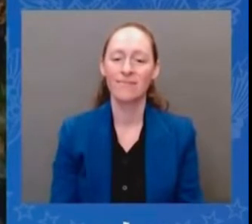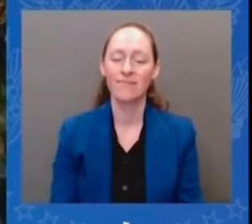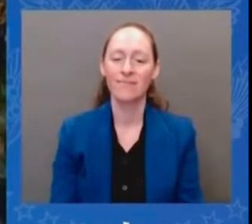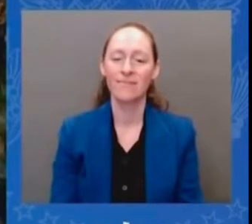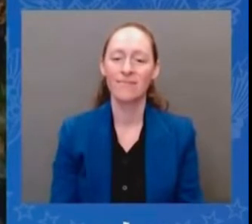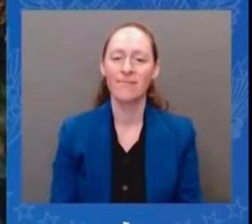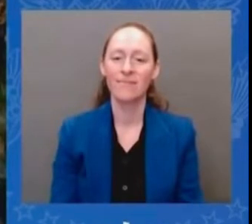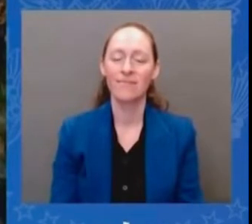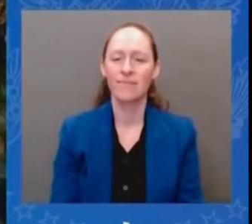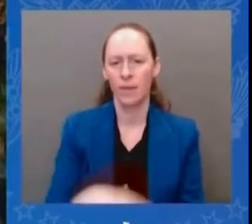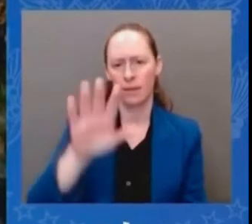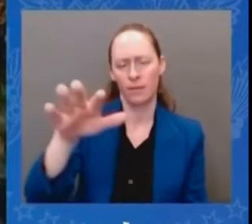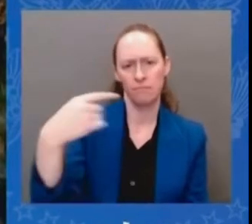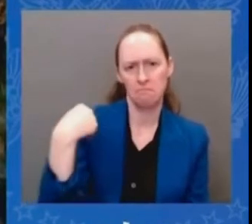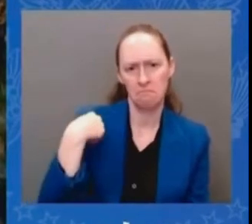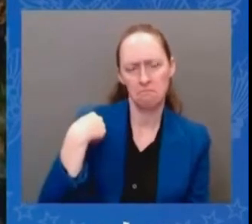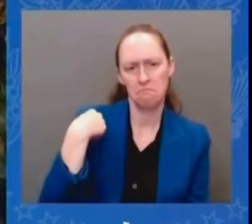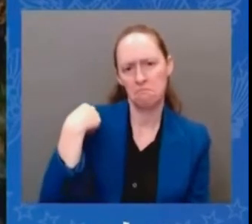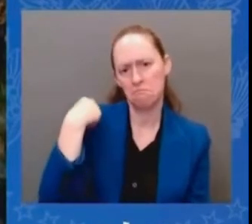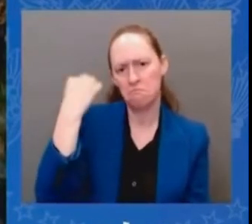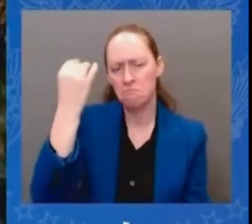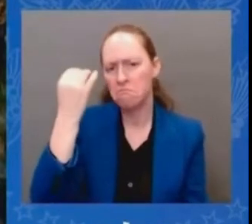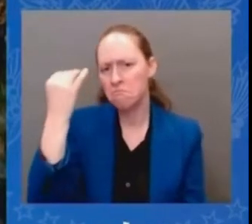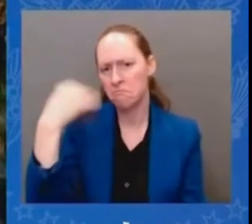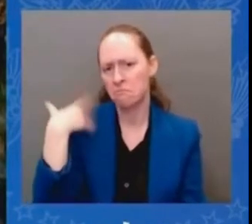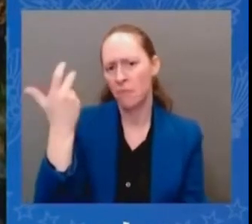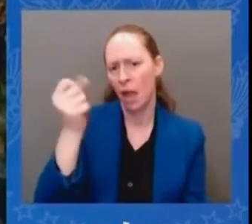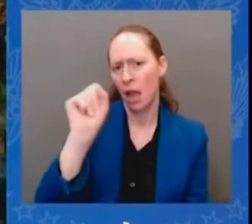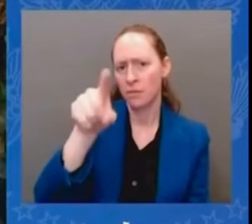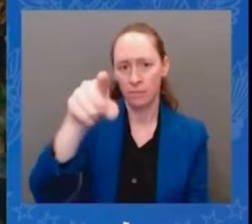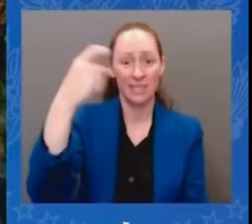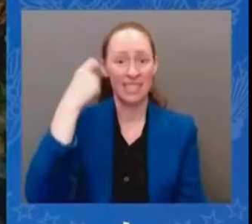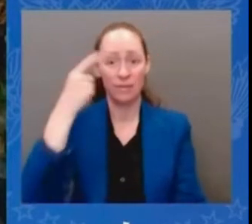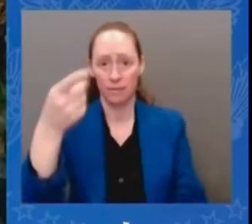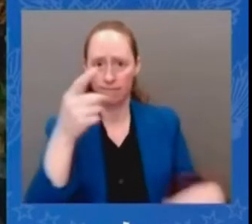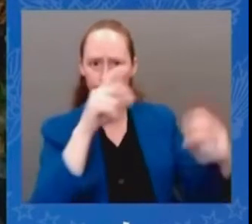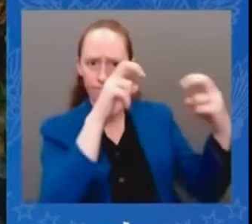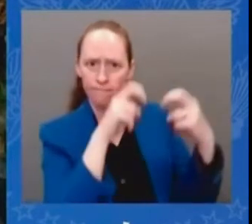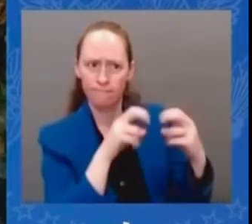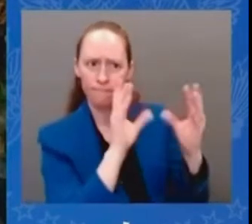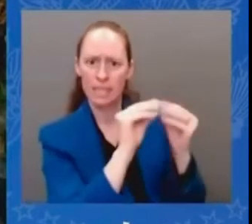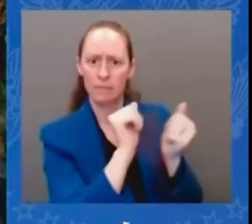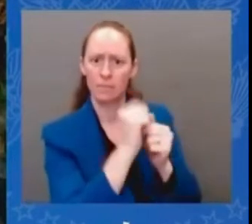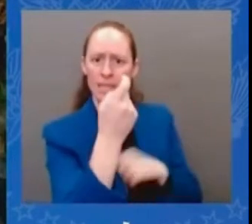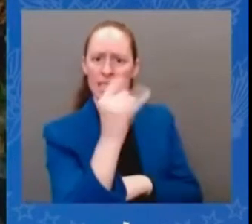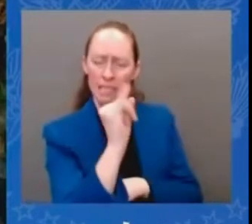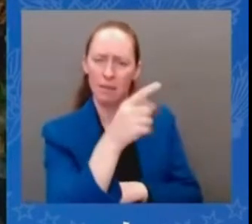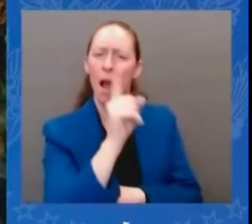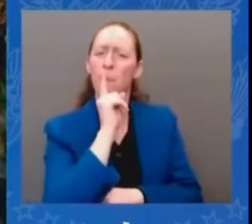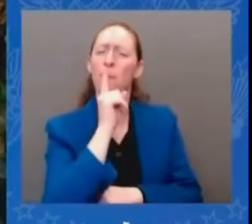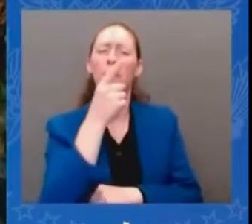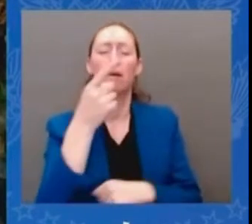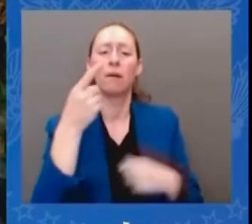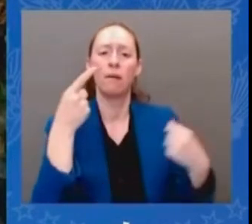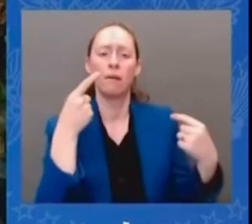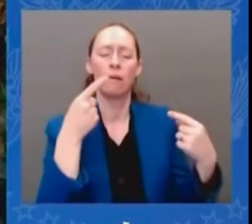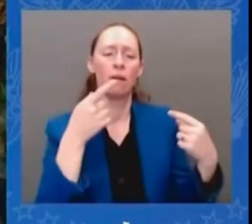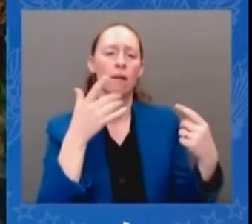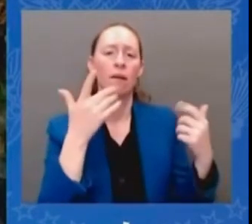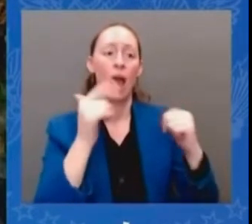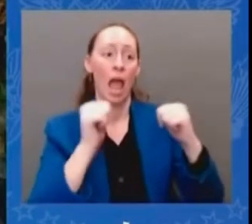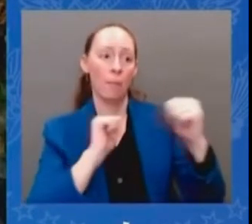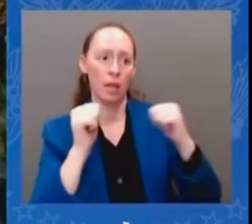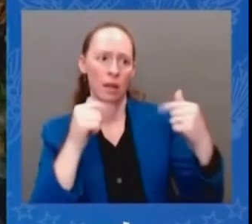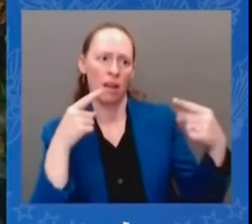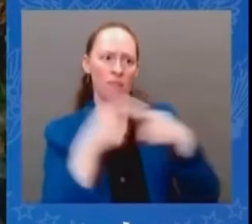into conflict um based on this meeting today do you believe a new cold war with china can